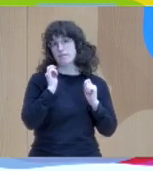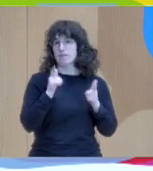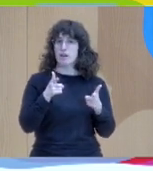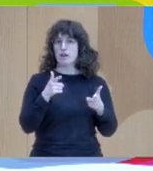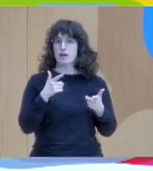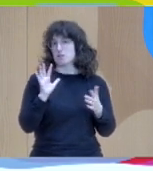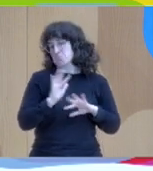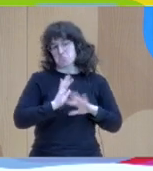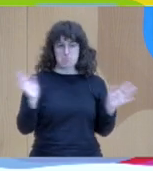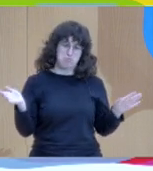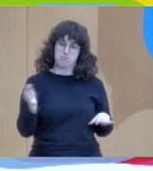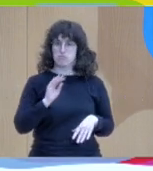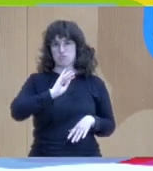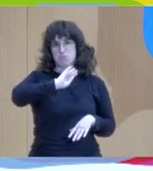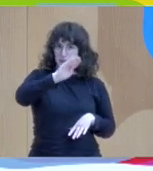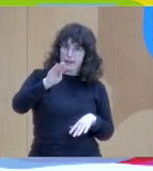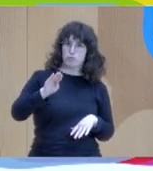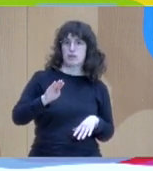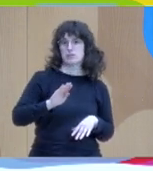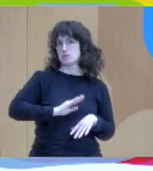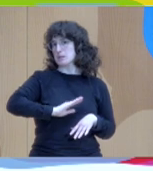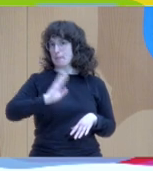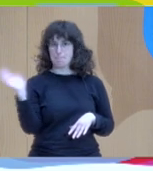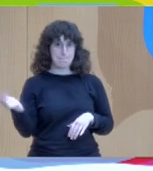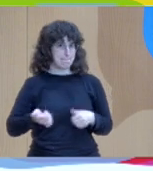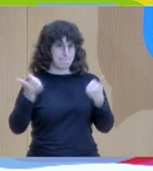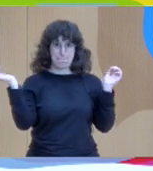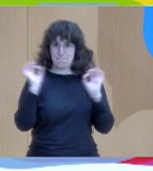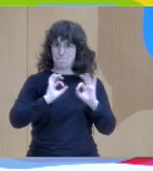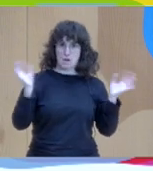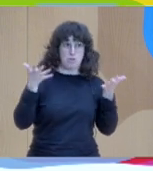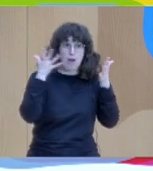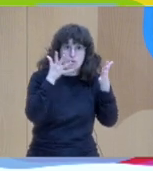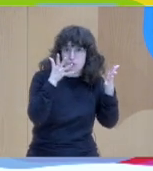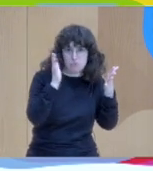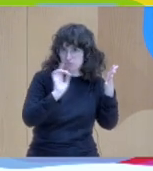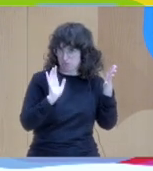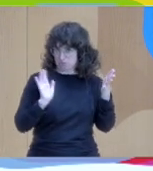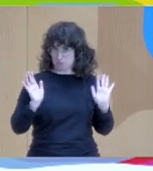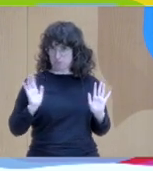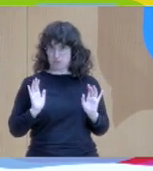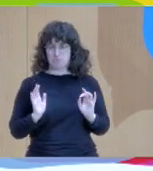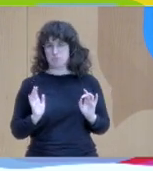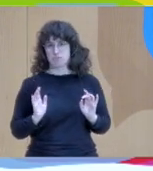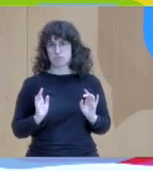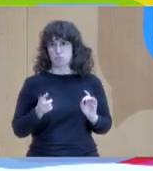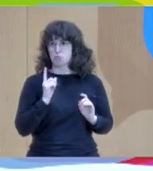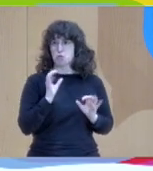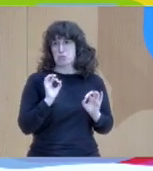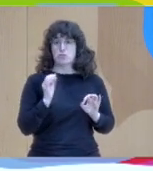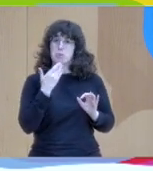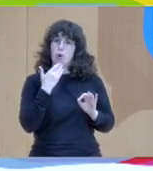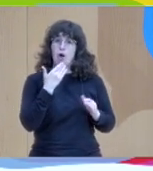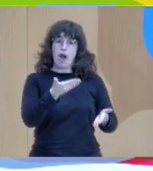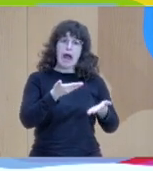questions, no advice. We were helping each other to bite our tongues, you know, it's so easy to start to